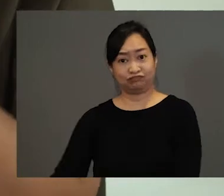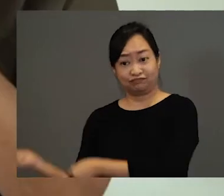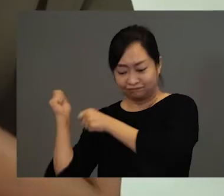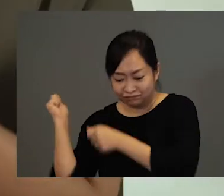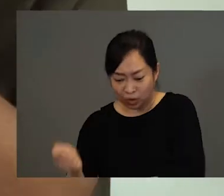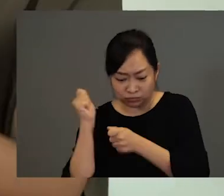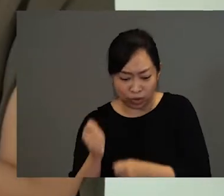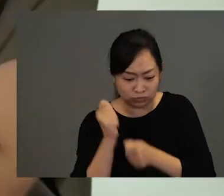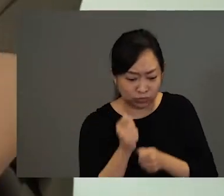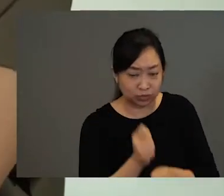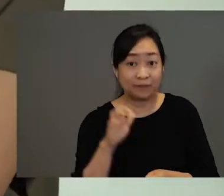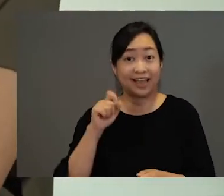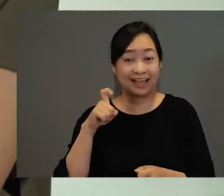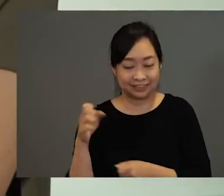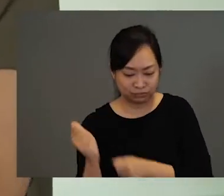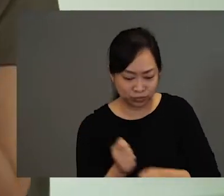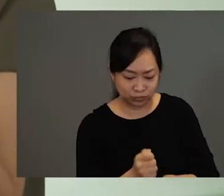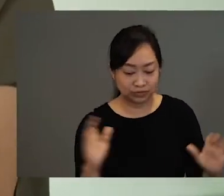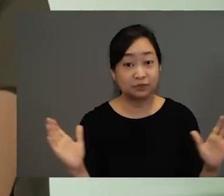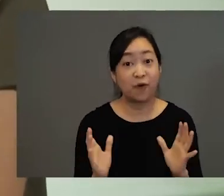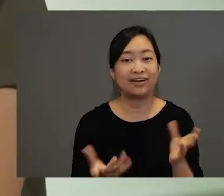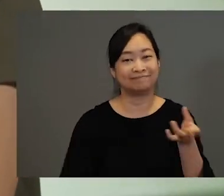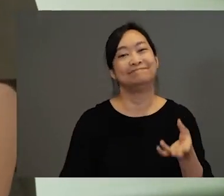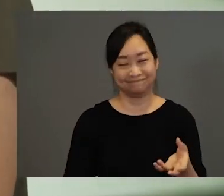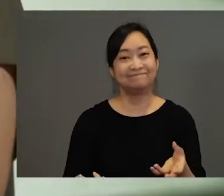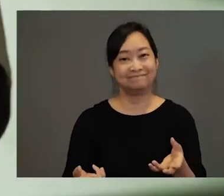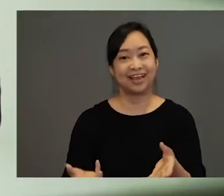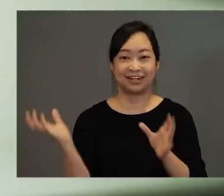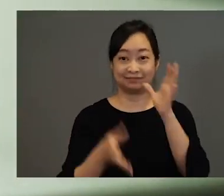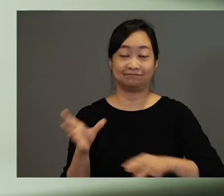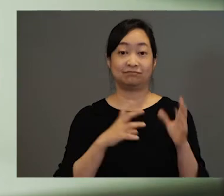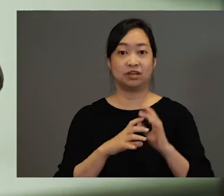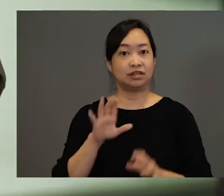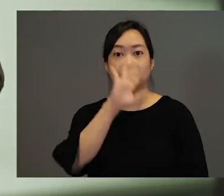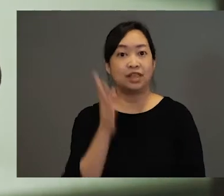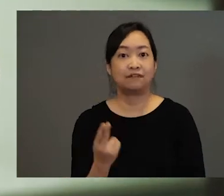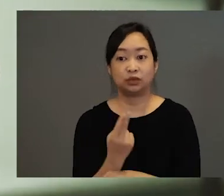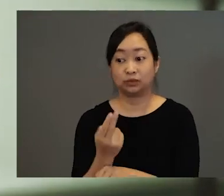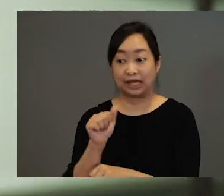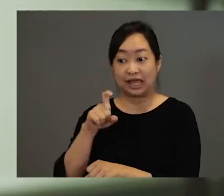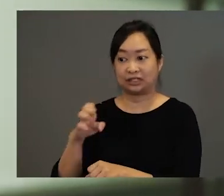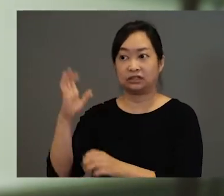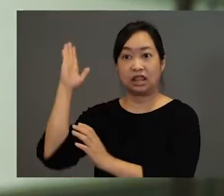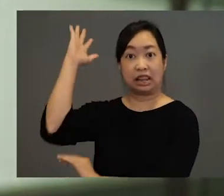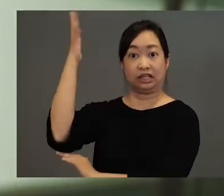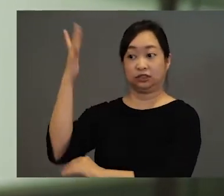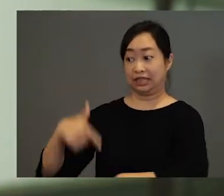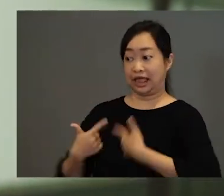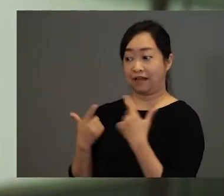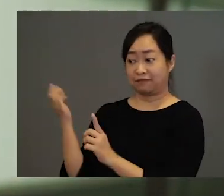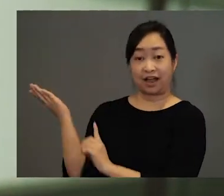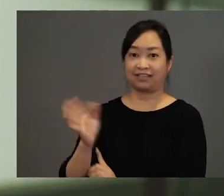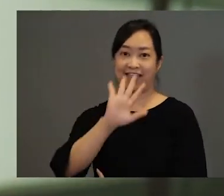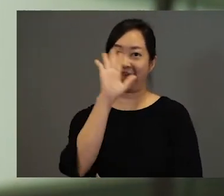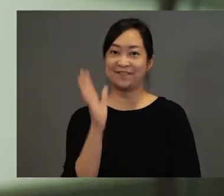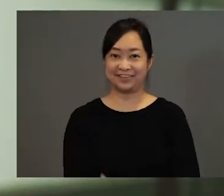axe and he would chop and chop and chop the wood into smaller pieces. The woodcutter never used his axe to cut down a